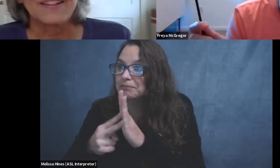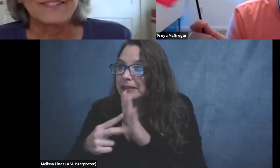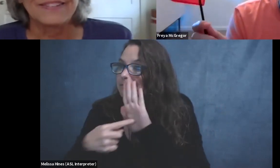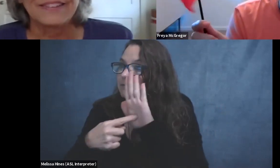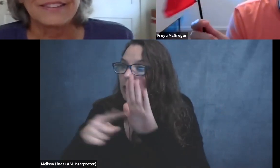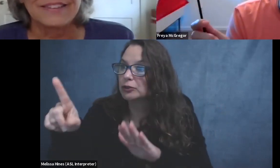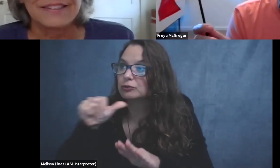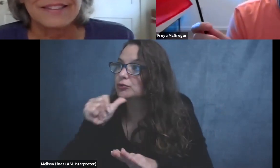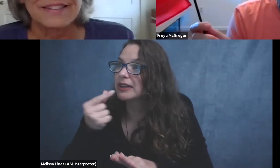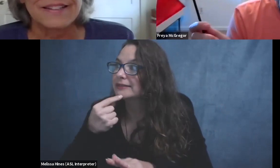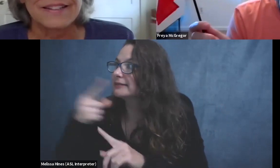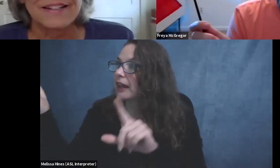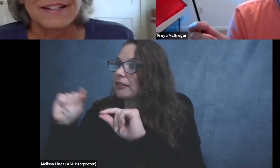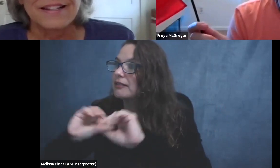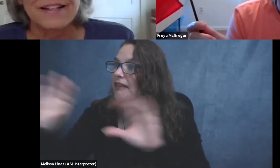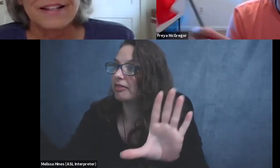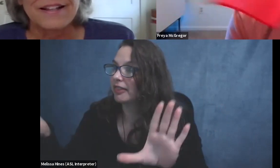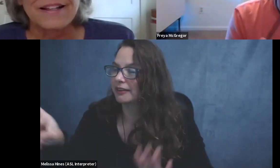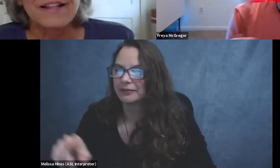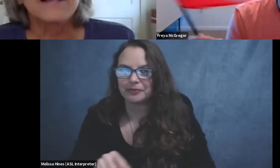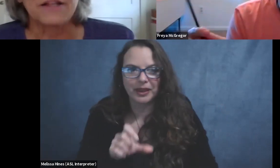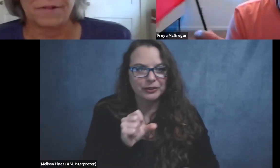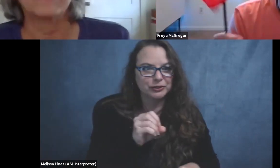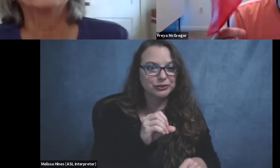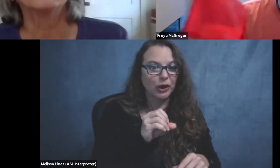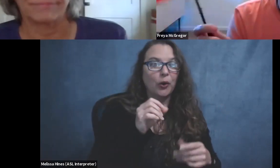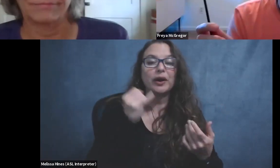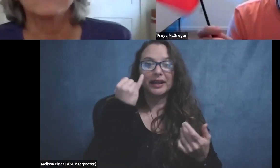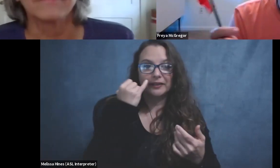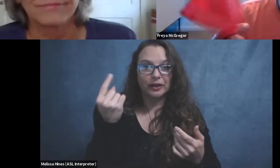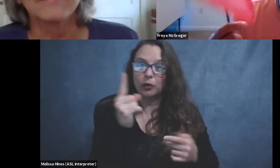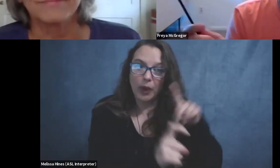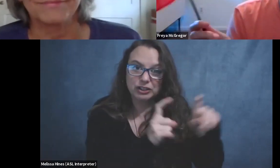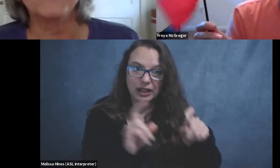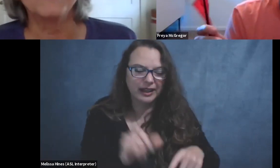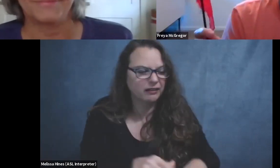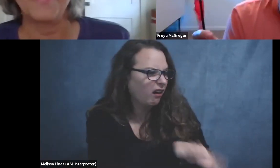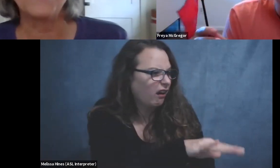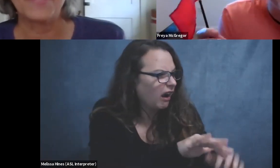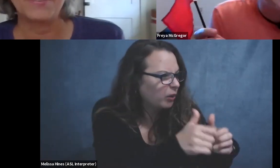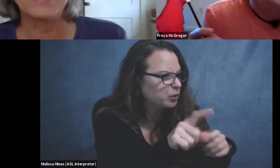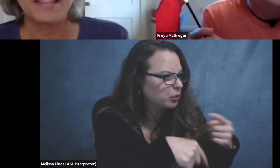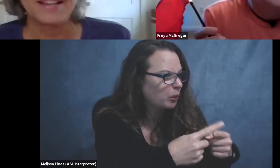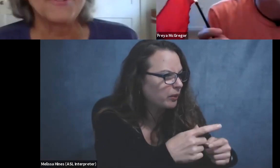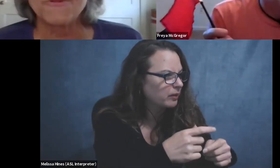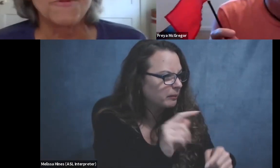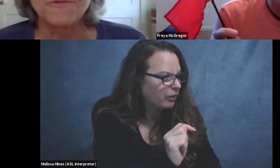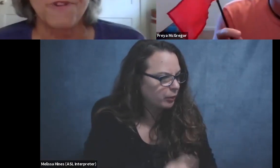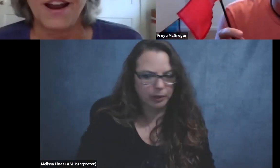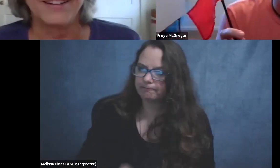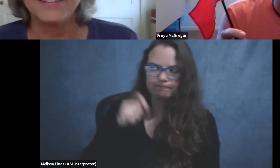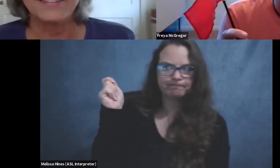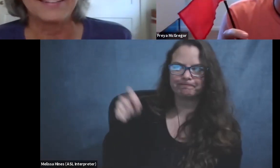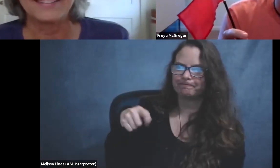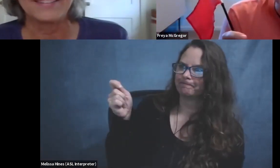so, um, questions like, how do you go to the bathroom? That's, that's, that's not an appropriate question to ask someone